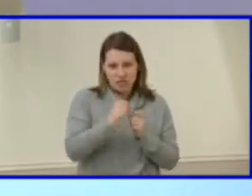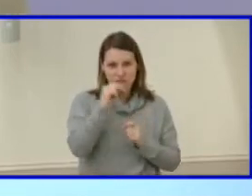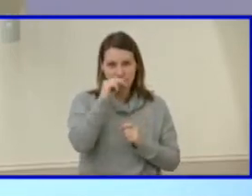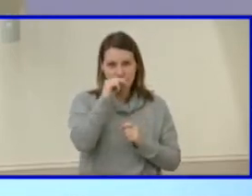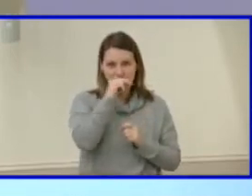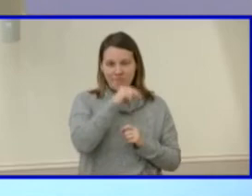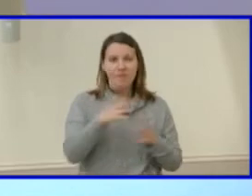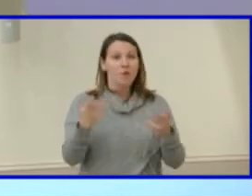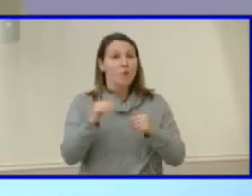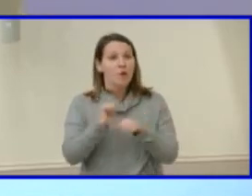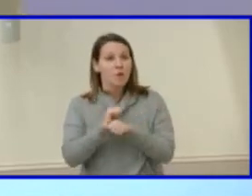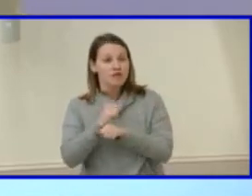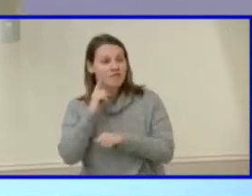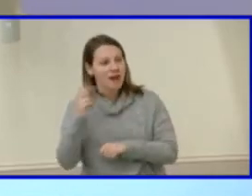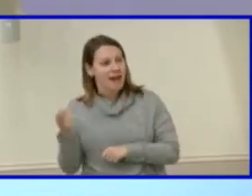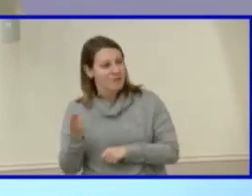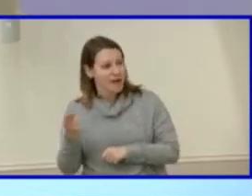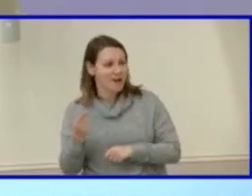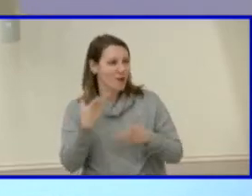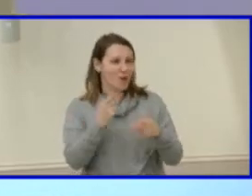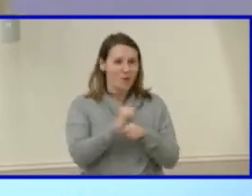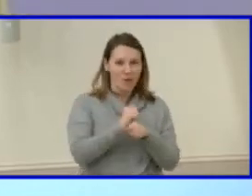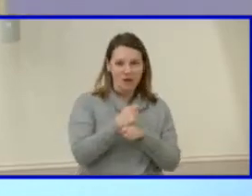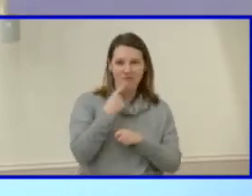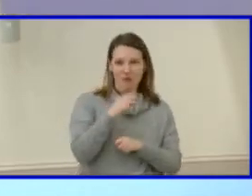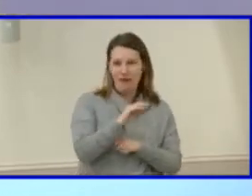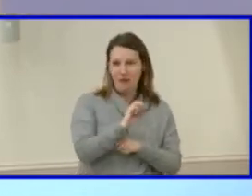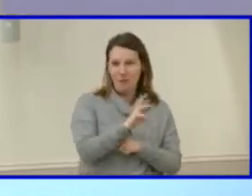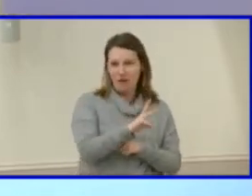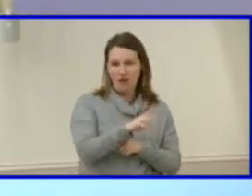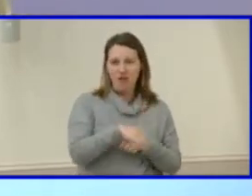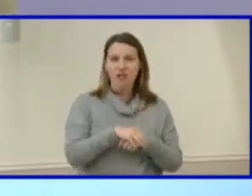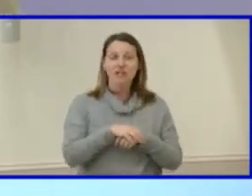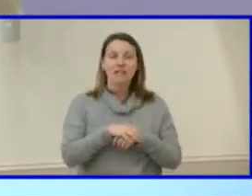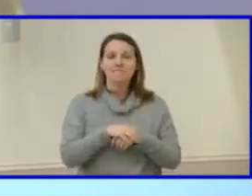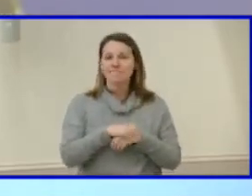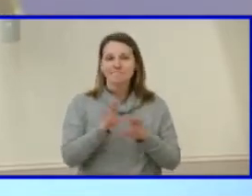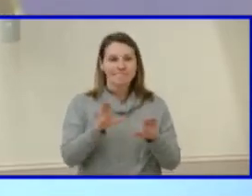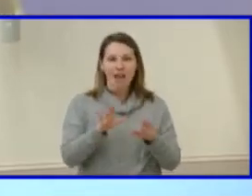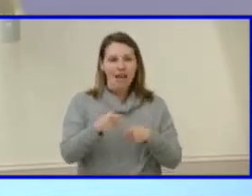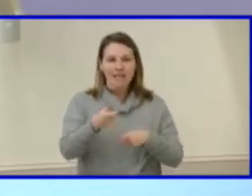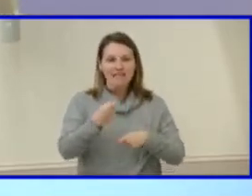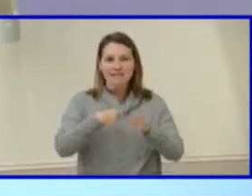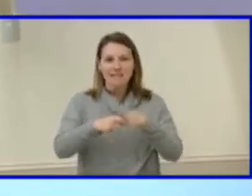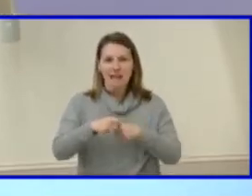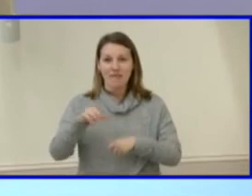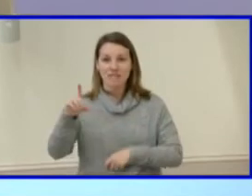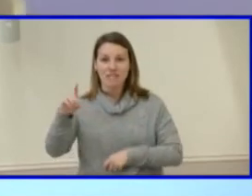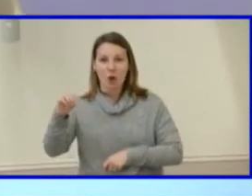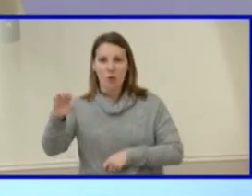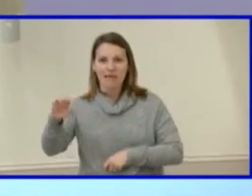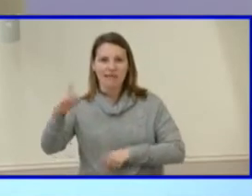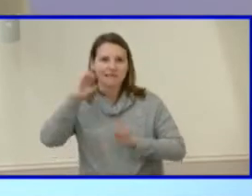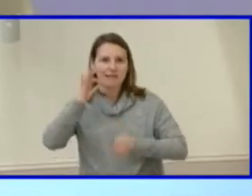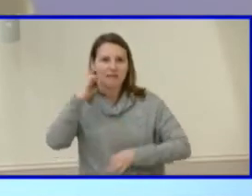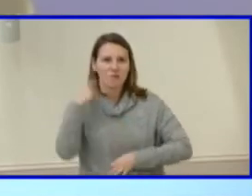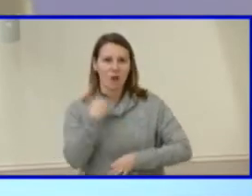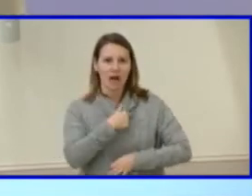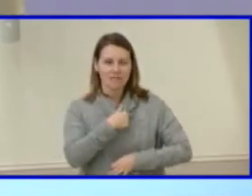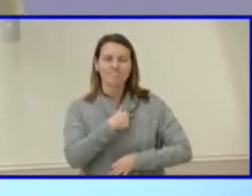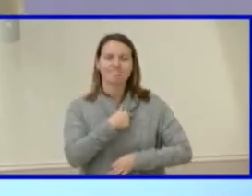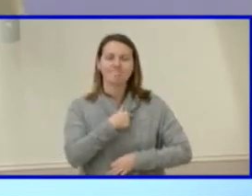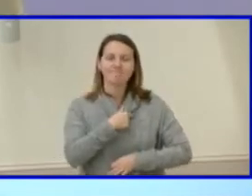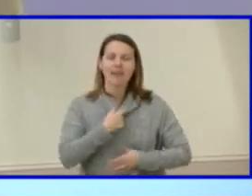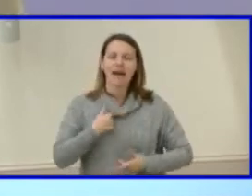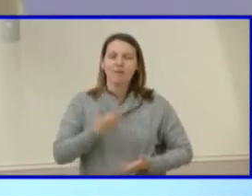works at Maggie Walker, rather than having it, for example, dictated by the Department of Education. So I'm really glad we're weighing